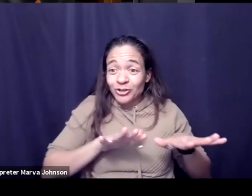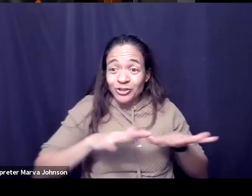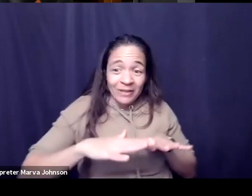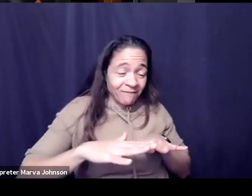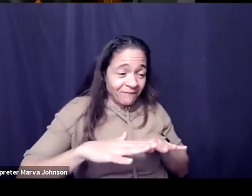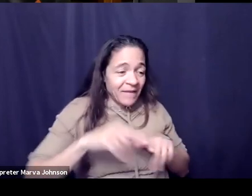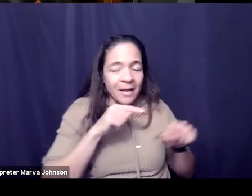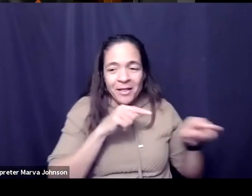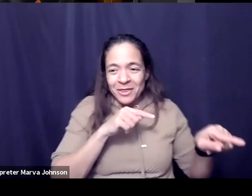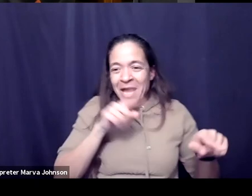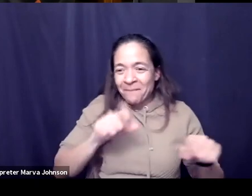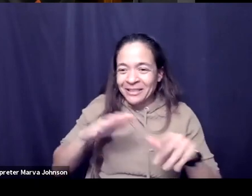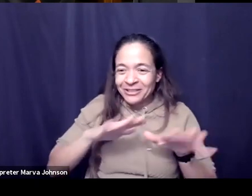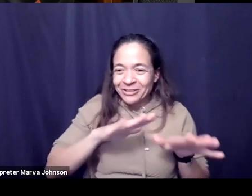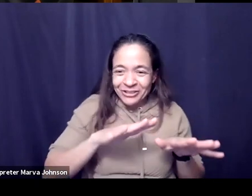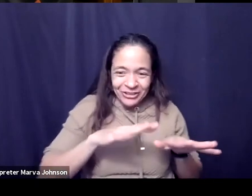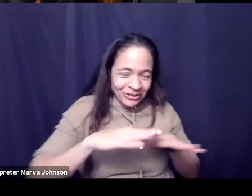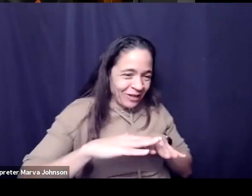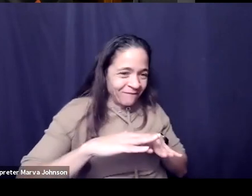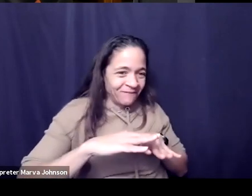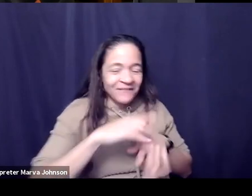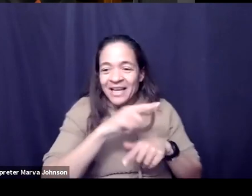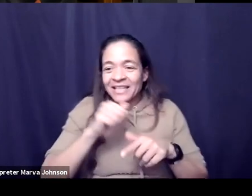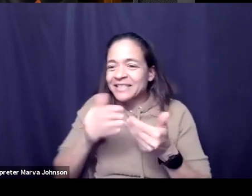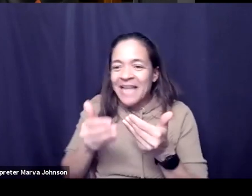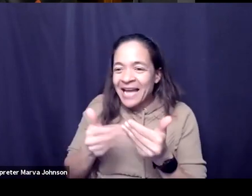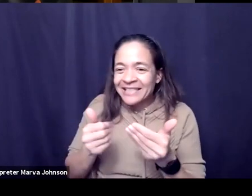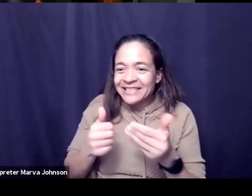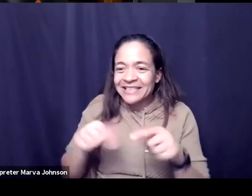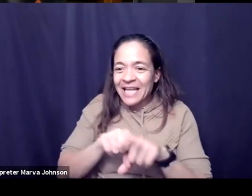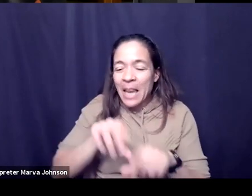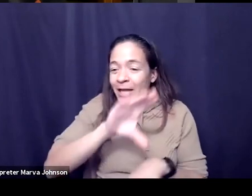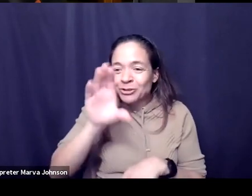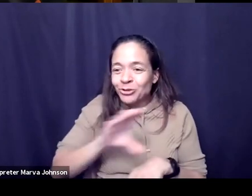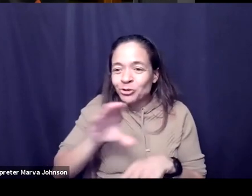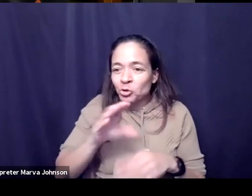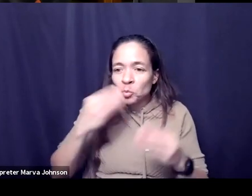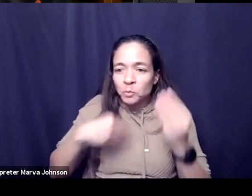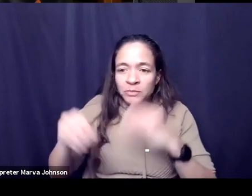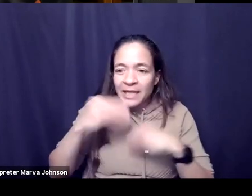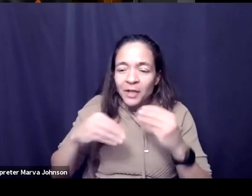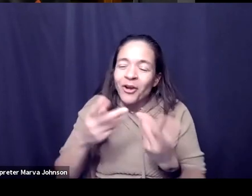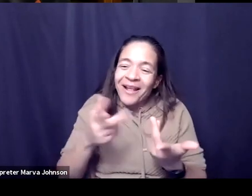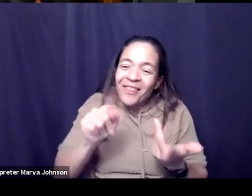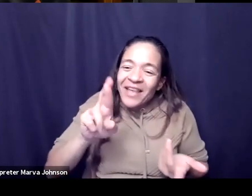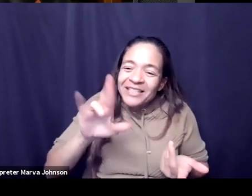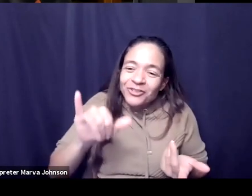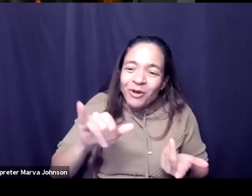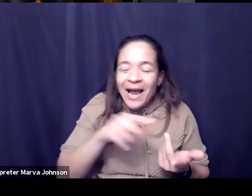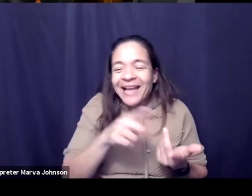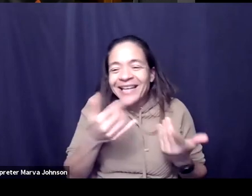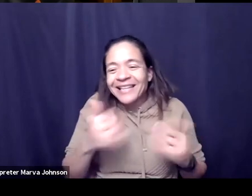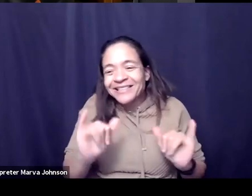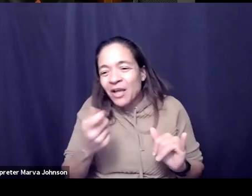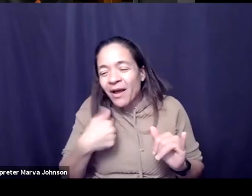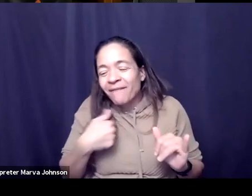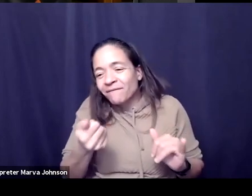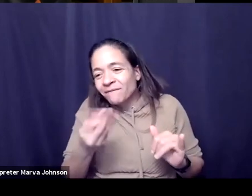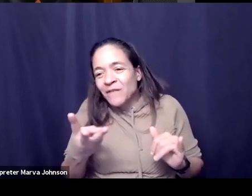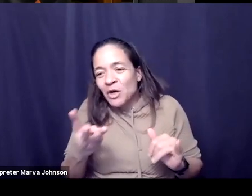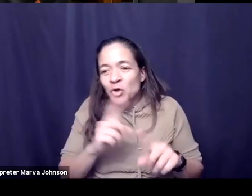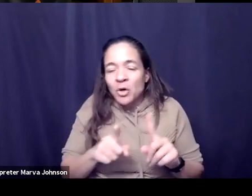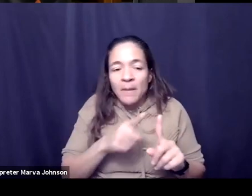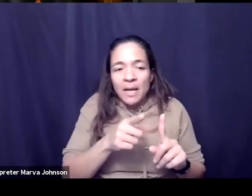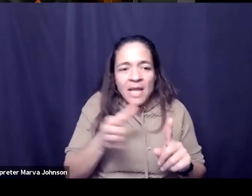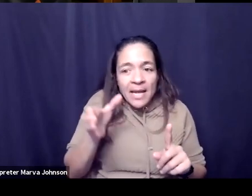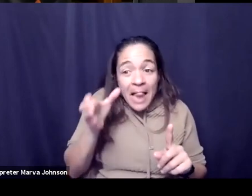oh we went we went virtual right we hosted like zoom dinners and they they tried that and there are some of those sort of gatherings happening but as they started to listen to